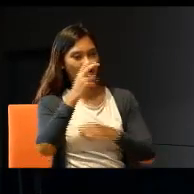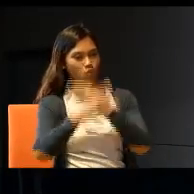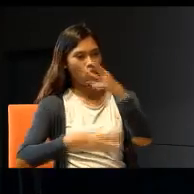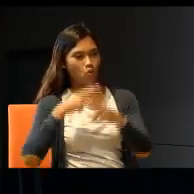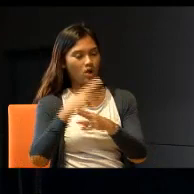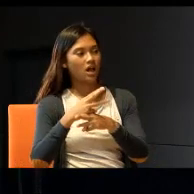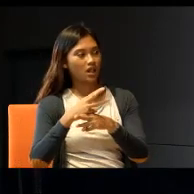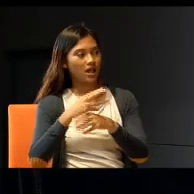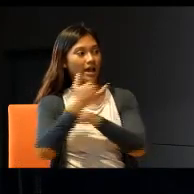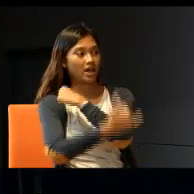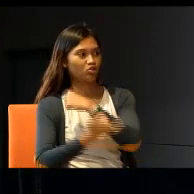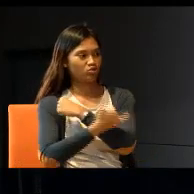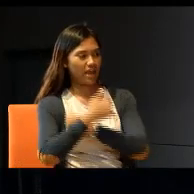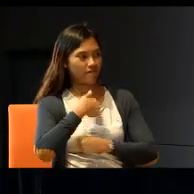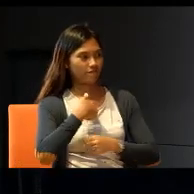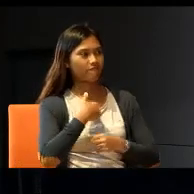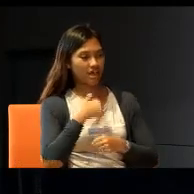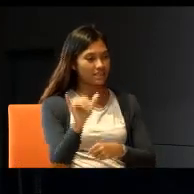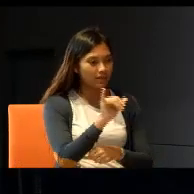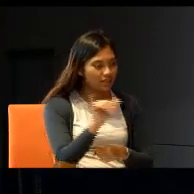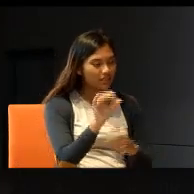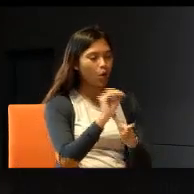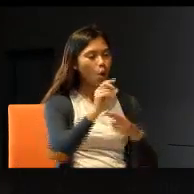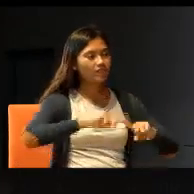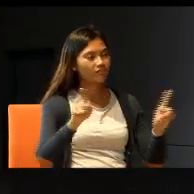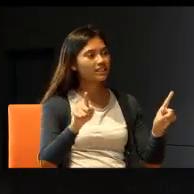these two communities, in very different countries?